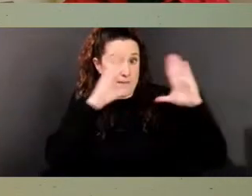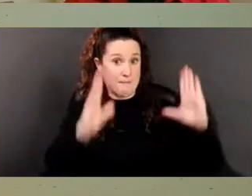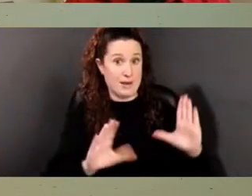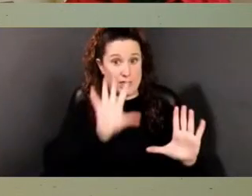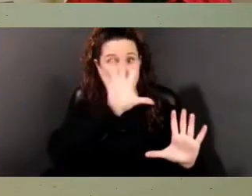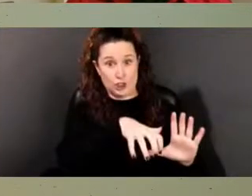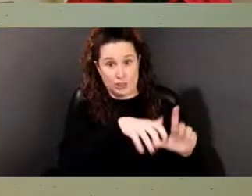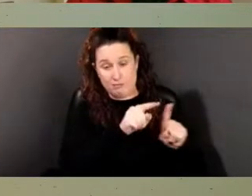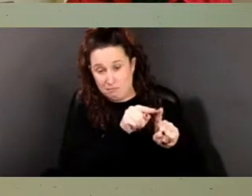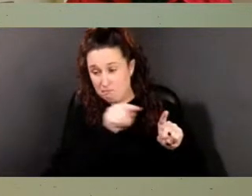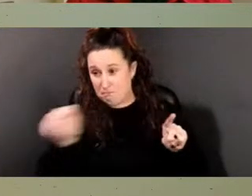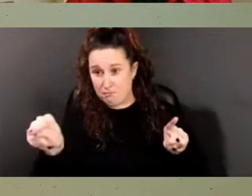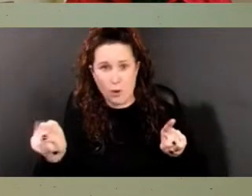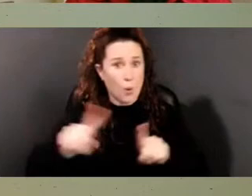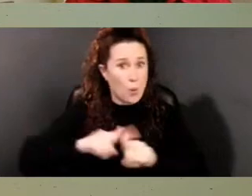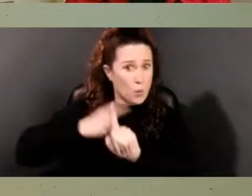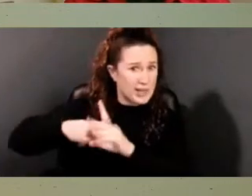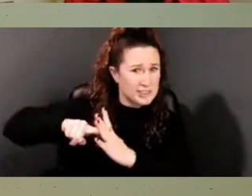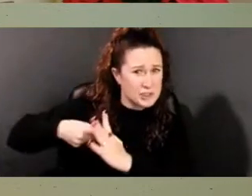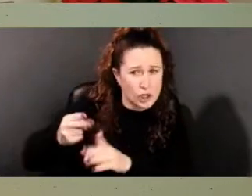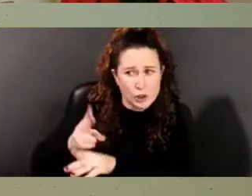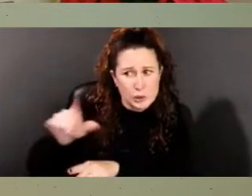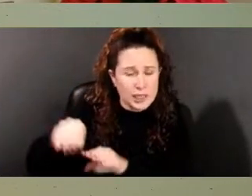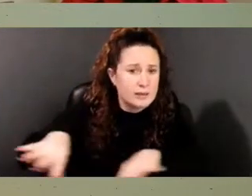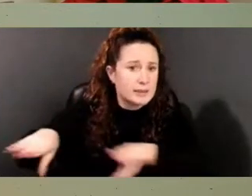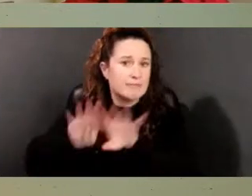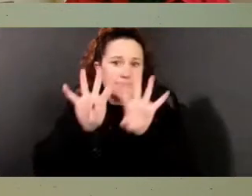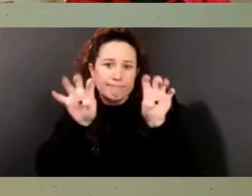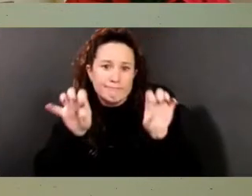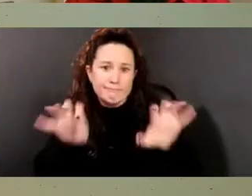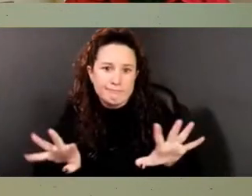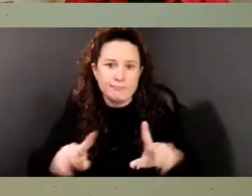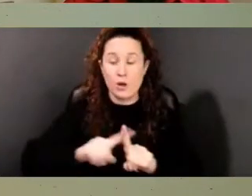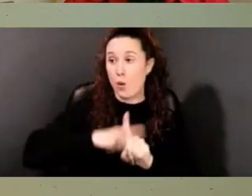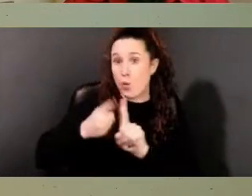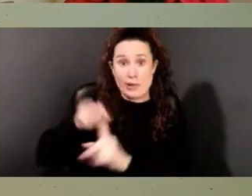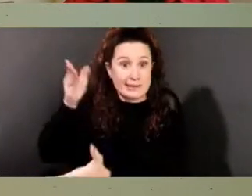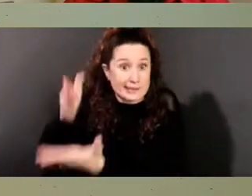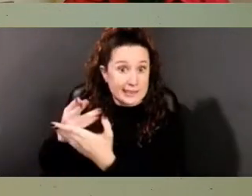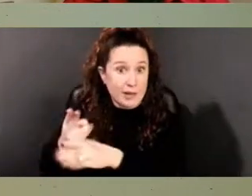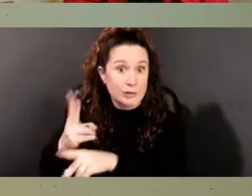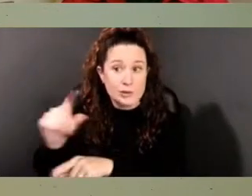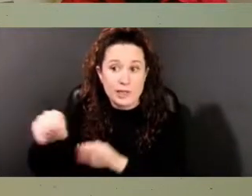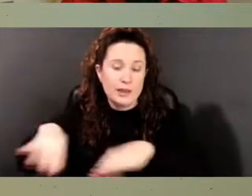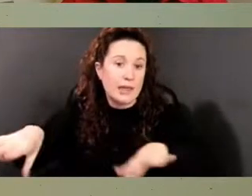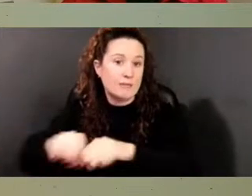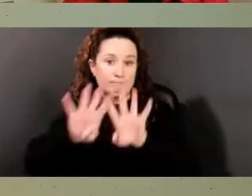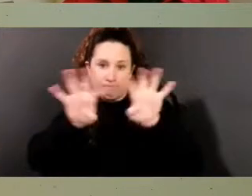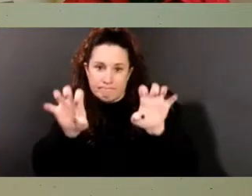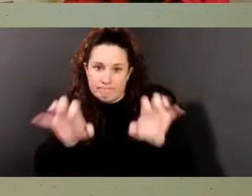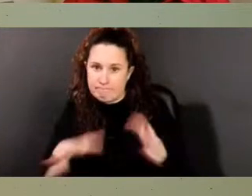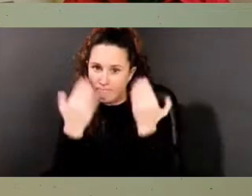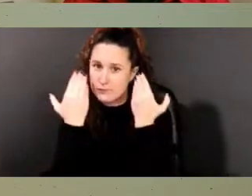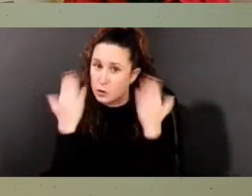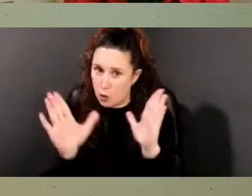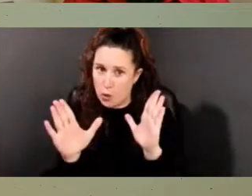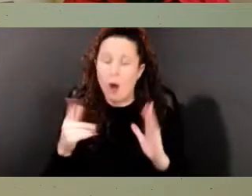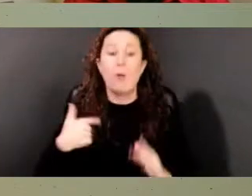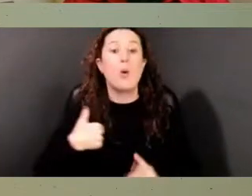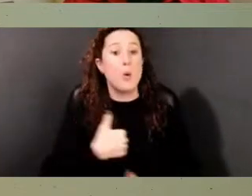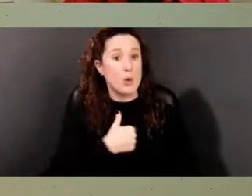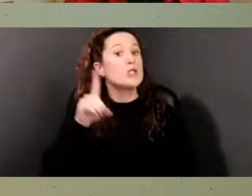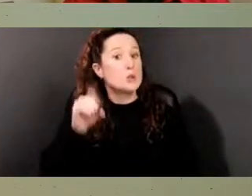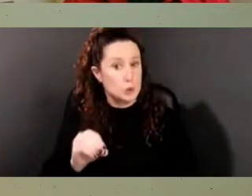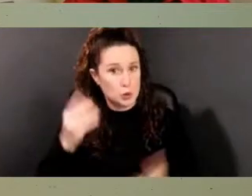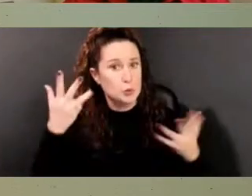using the land as a burial ground. We don't know when they stopped using it as a burial ground. But we do know that it was used during